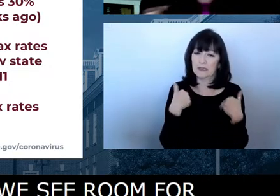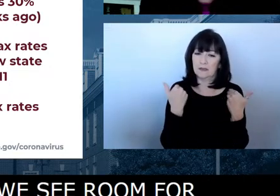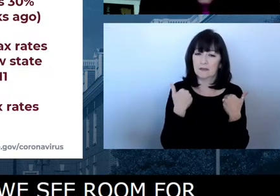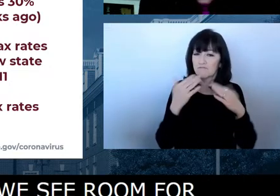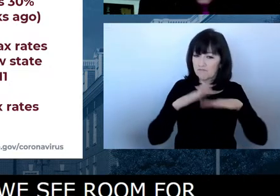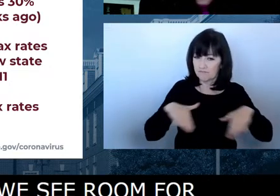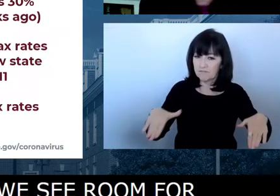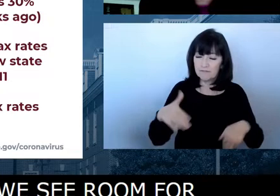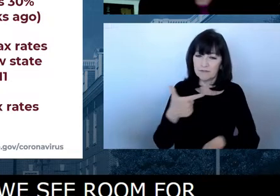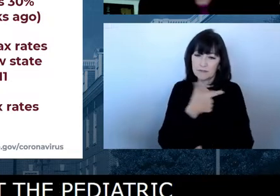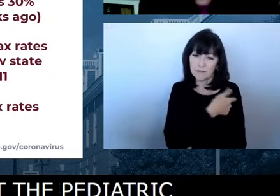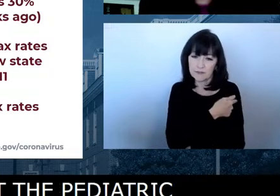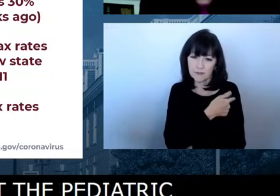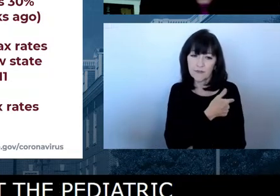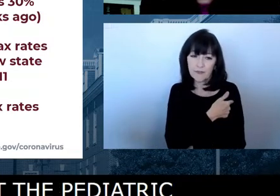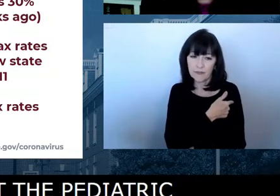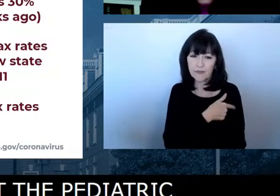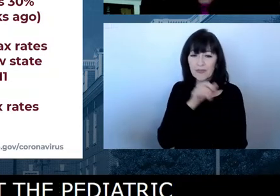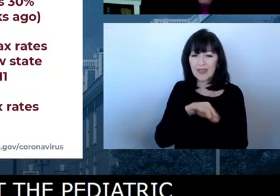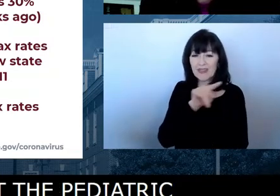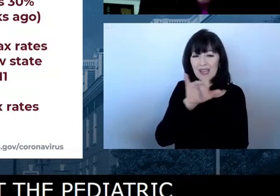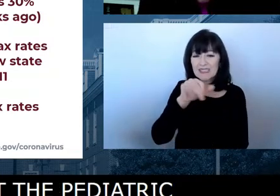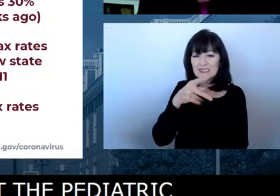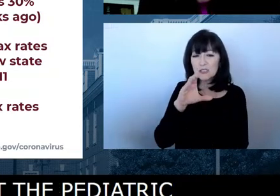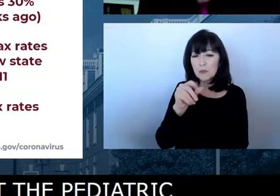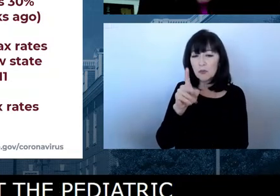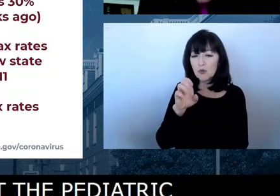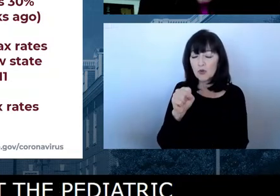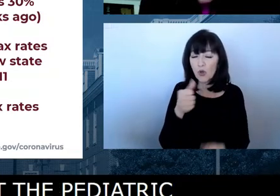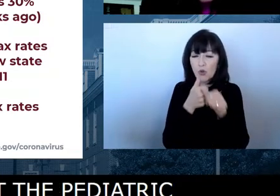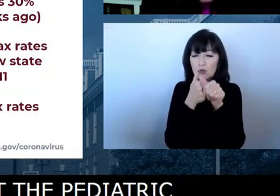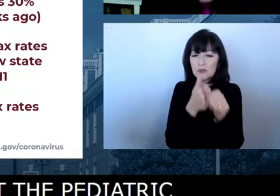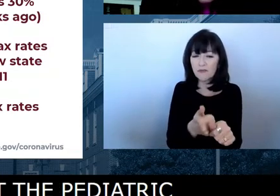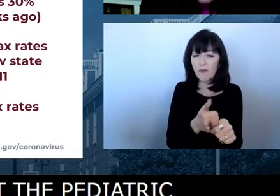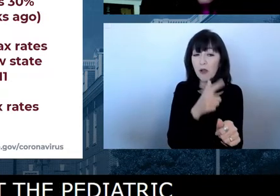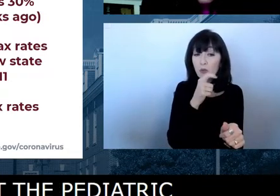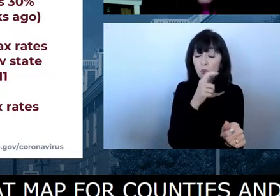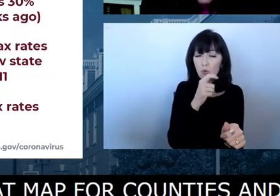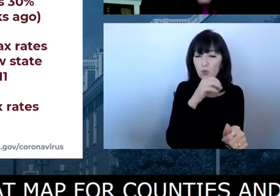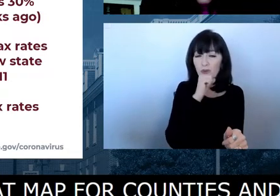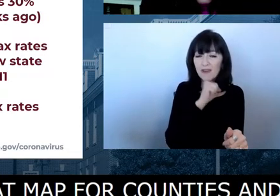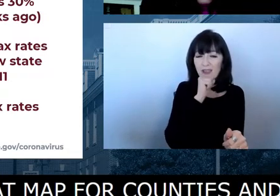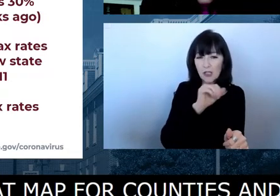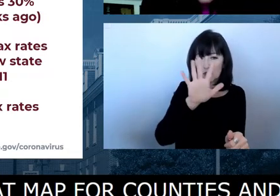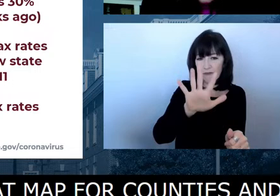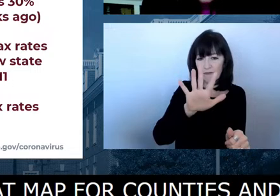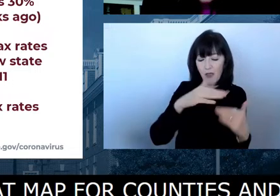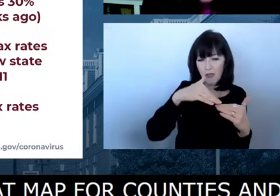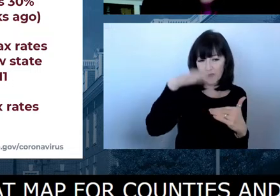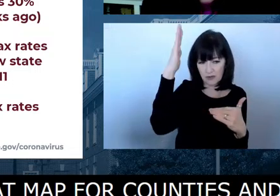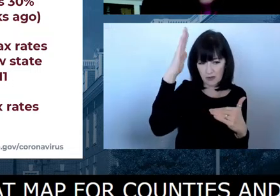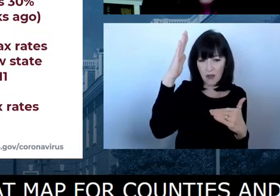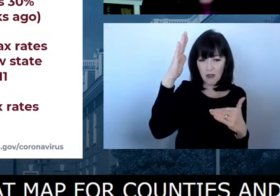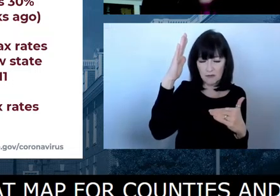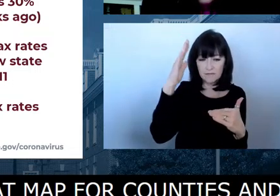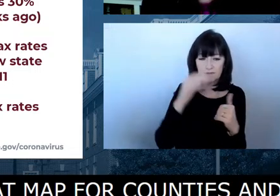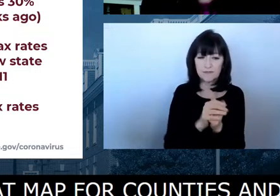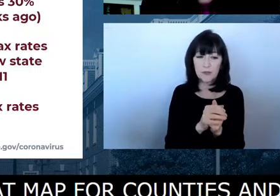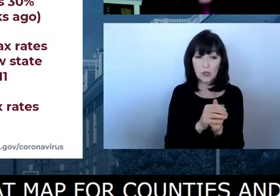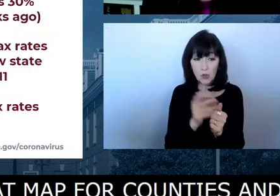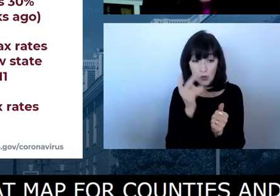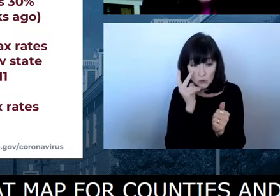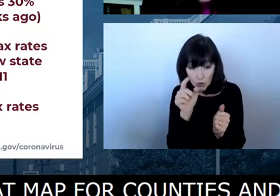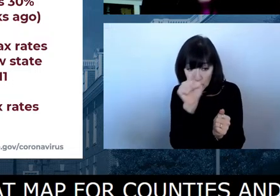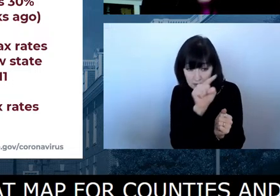and zip codes for kids 5 and up. And we continue to see Newcastle County outperforming Kent and Sussex